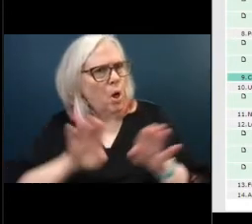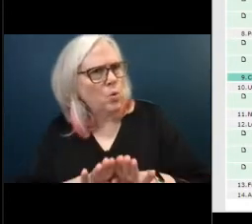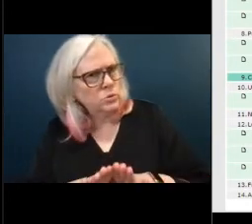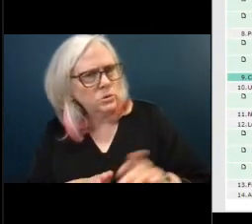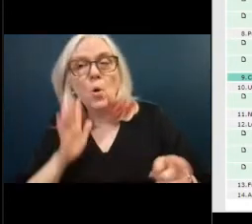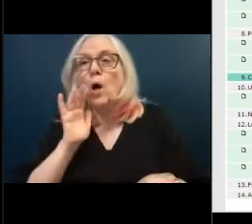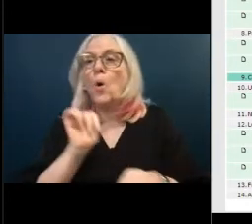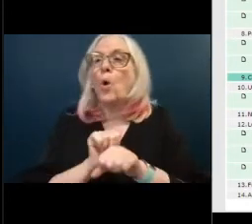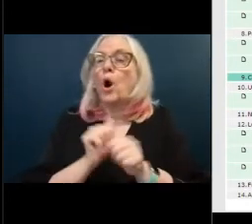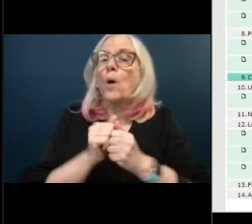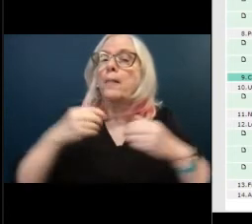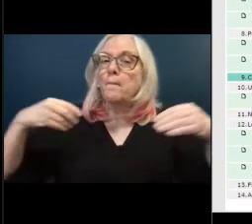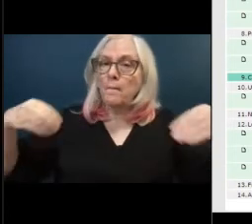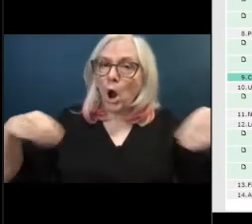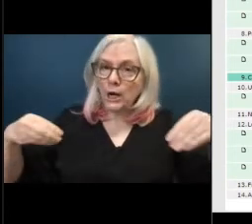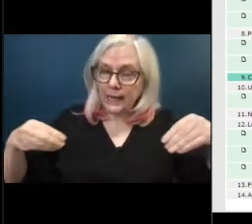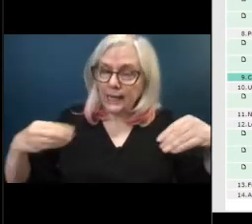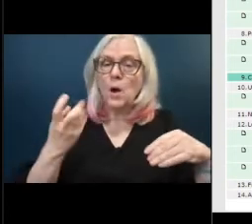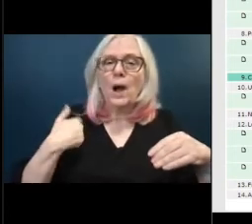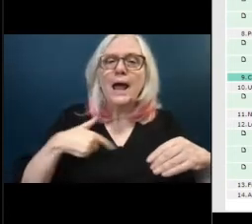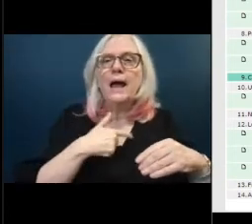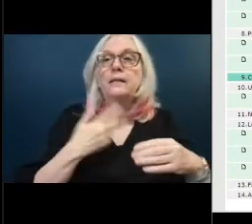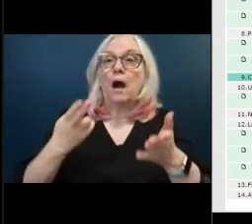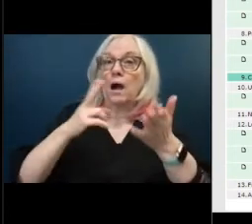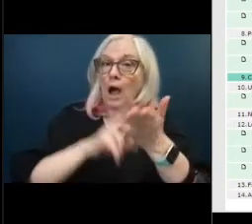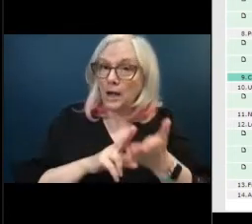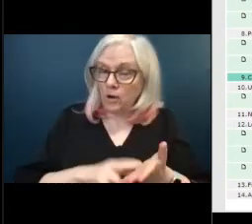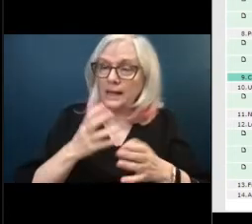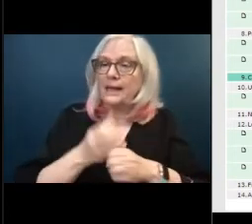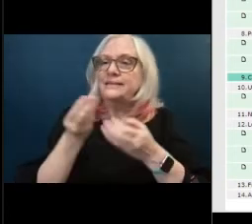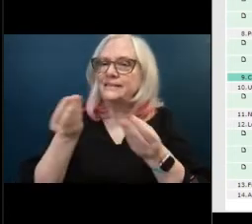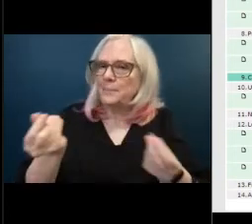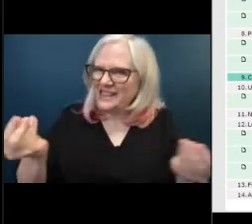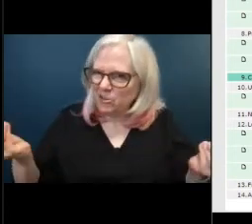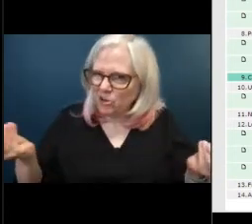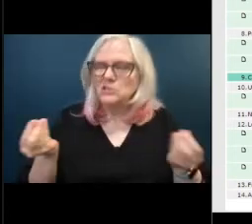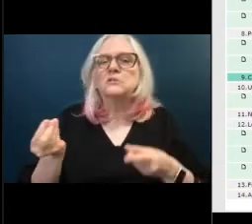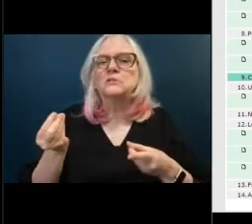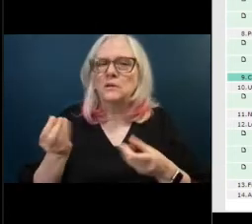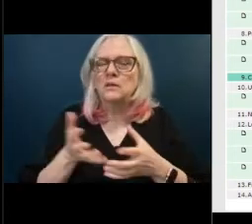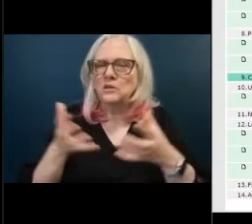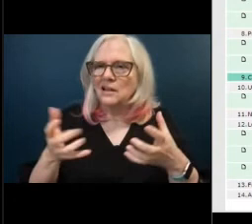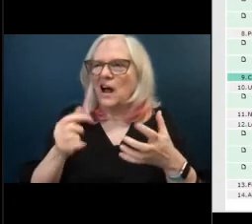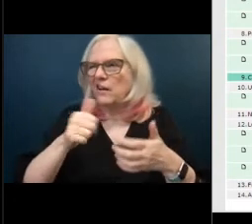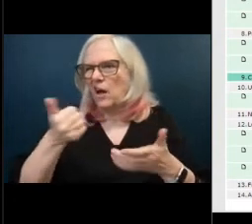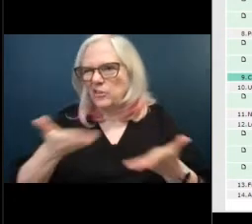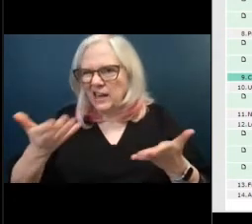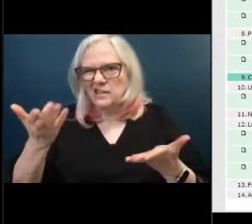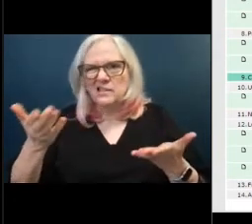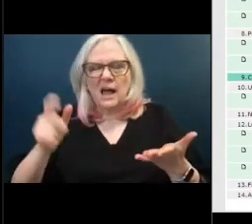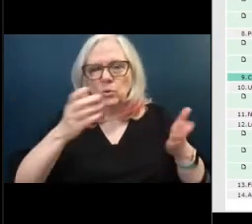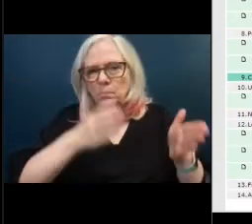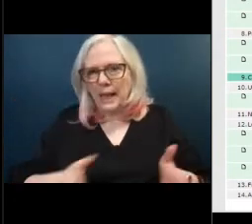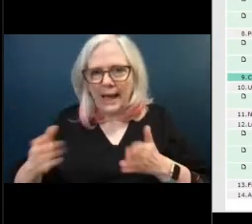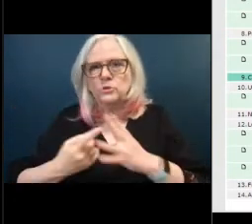work with marketing once we get the material once the contract gets the material there's a lot of moving parts logistically to start the project what we want to try to do